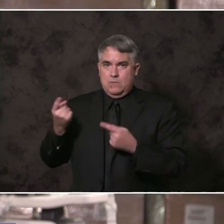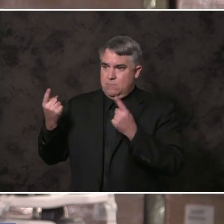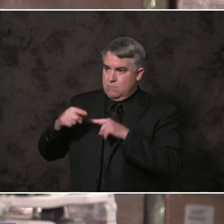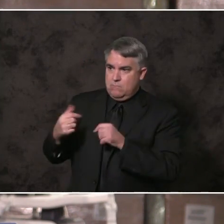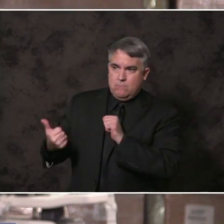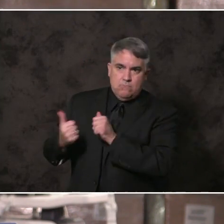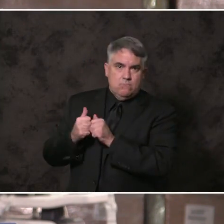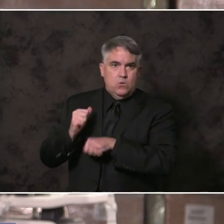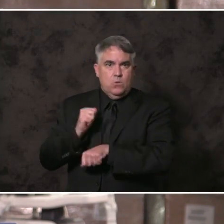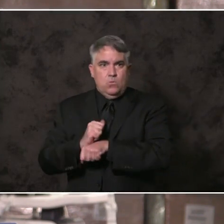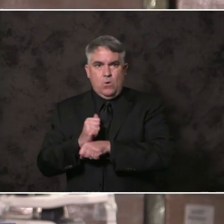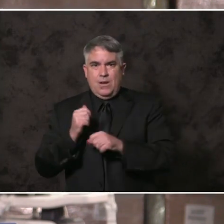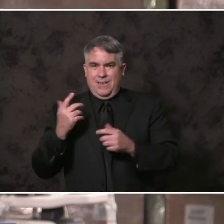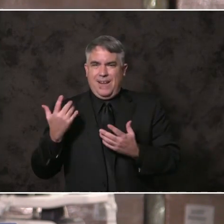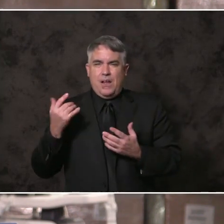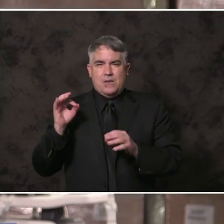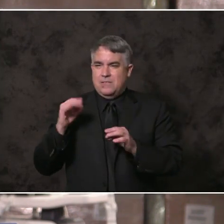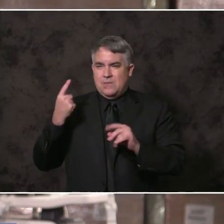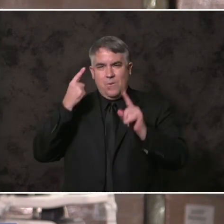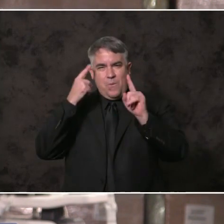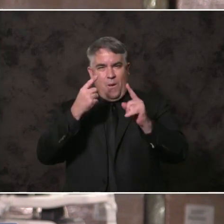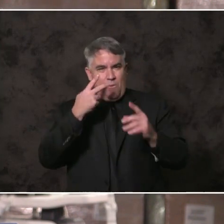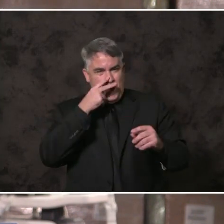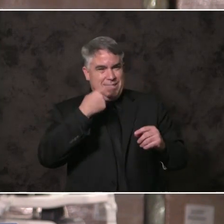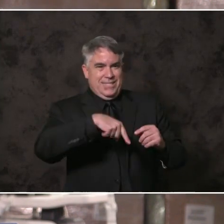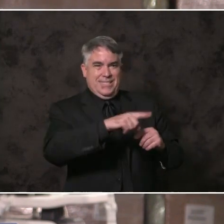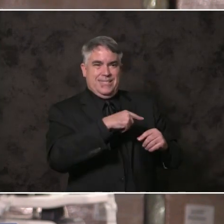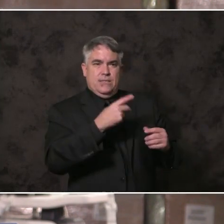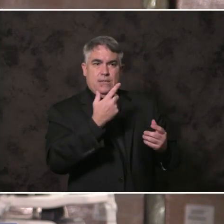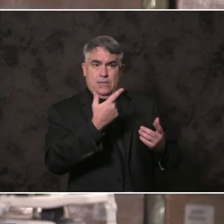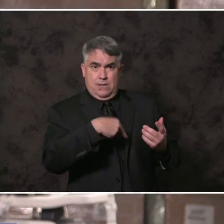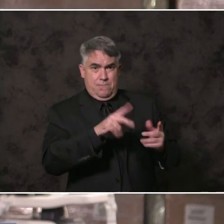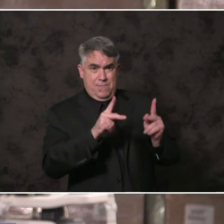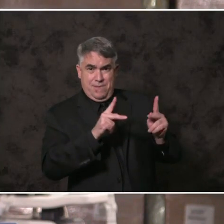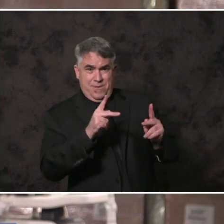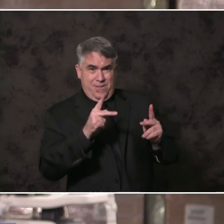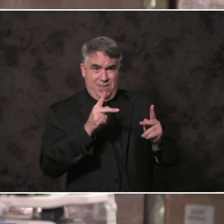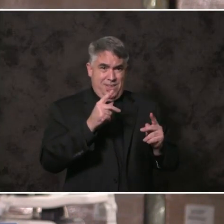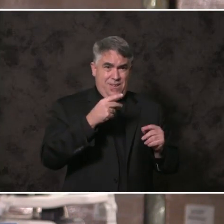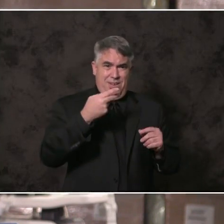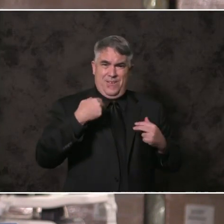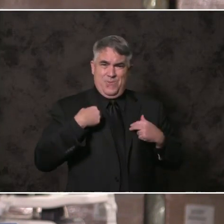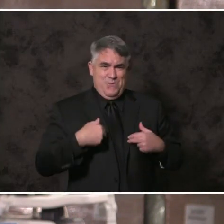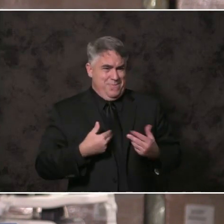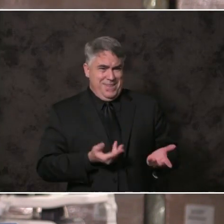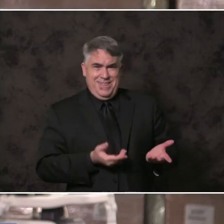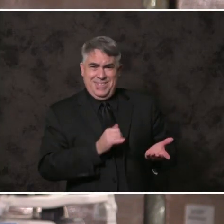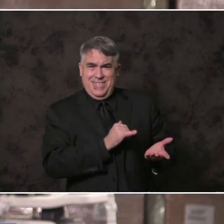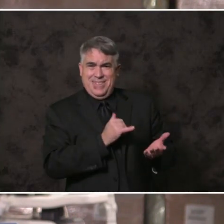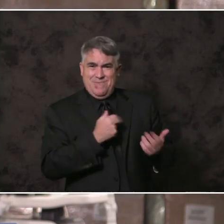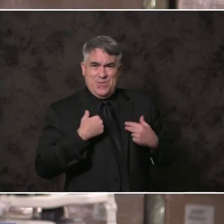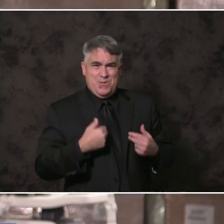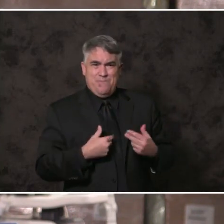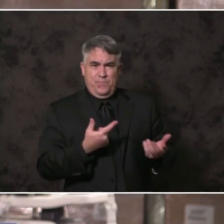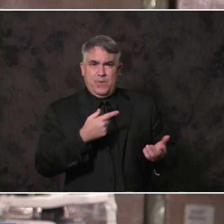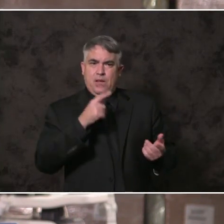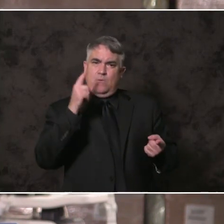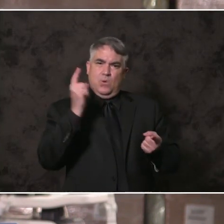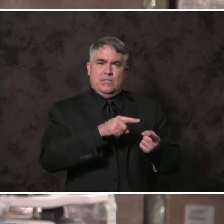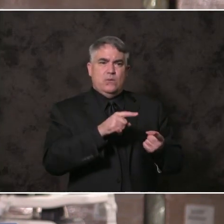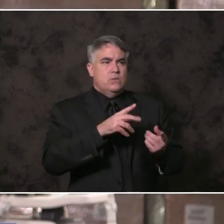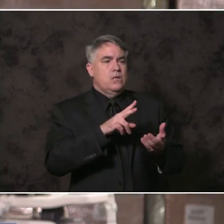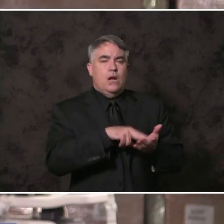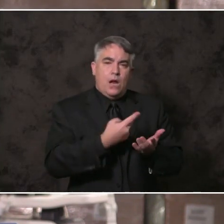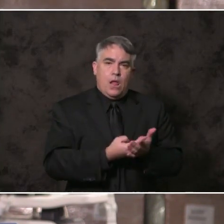treating people humanely and lowering recidivism. Now we share the same plan. All of these